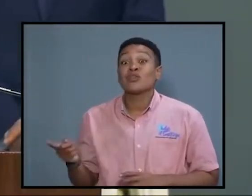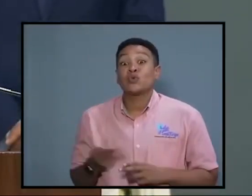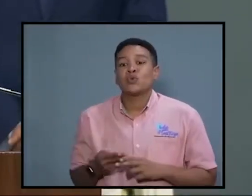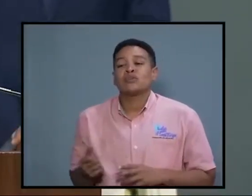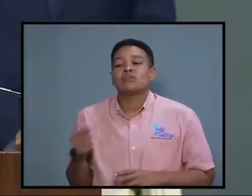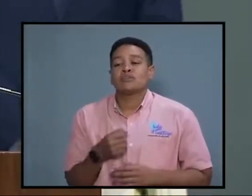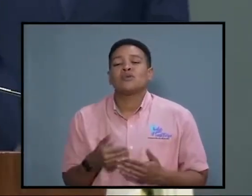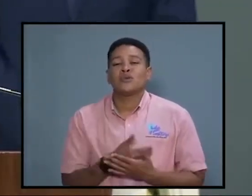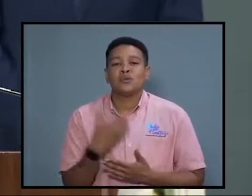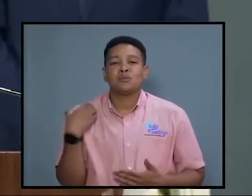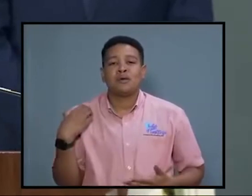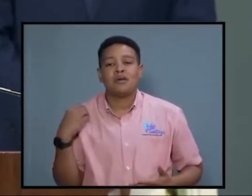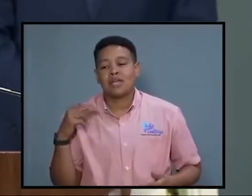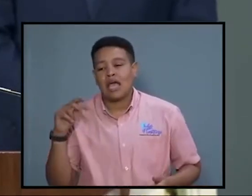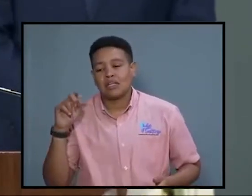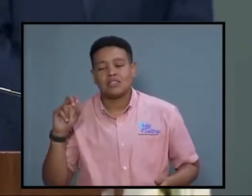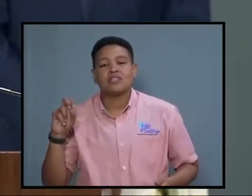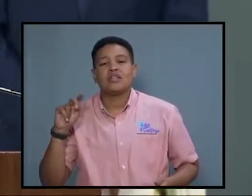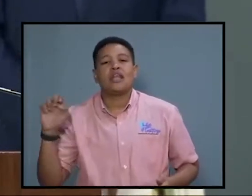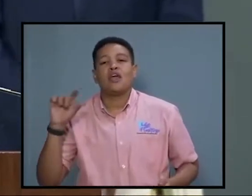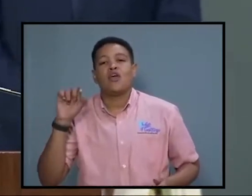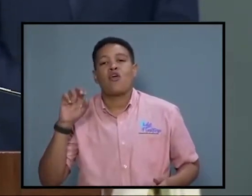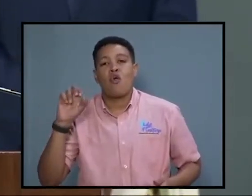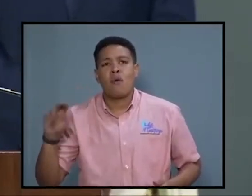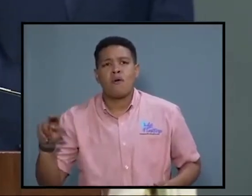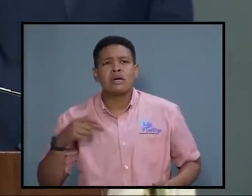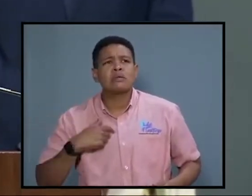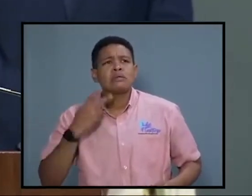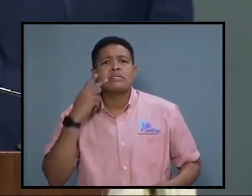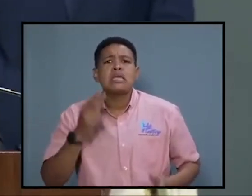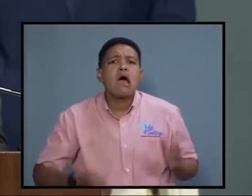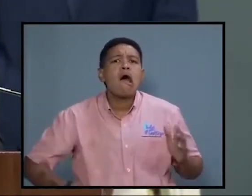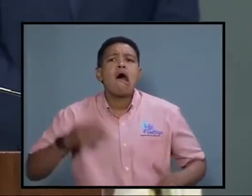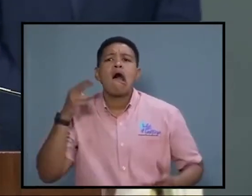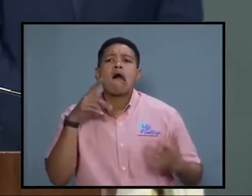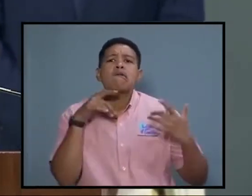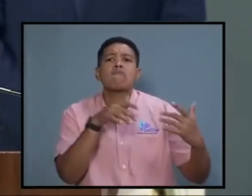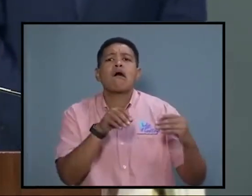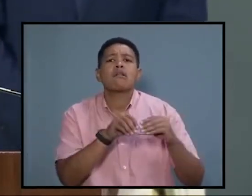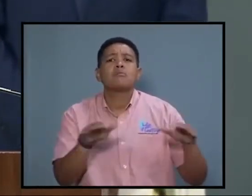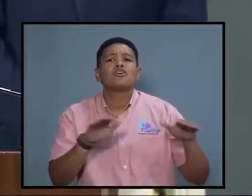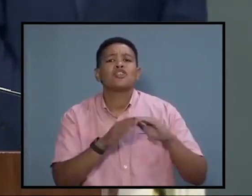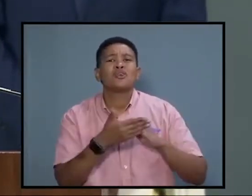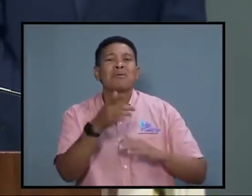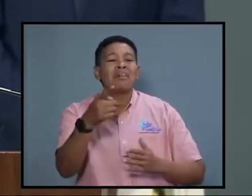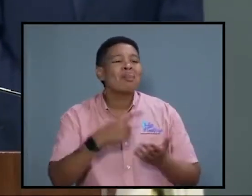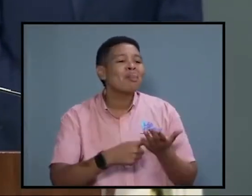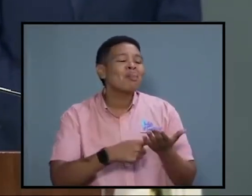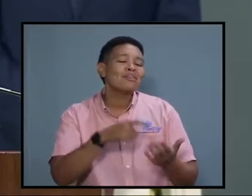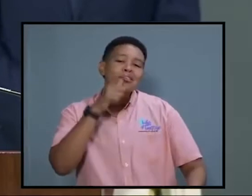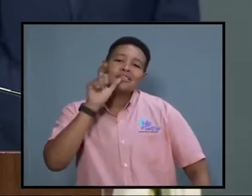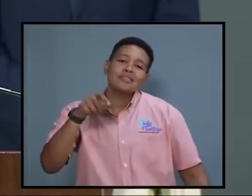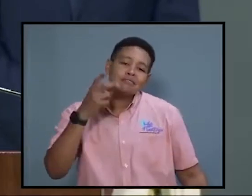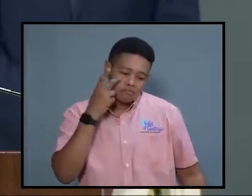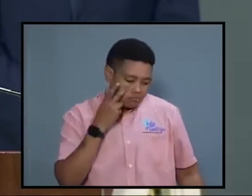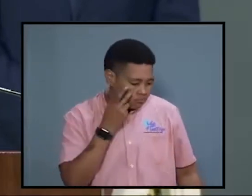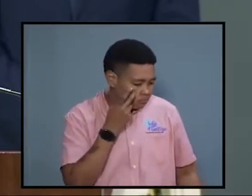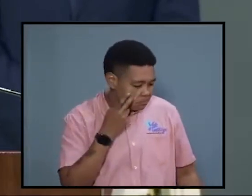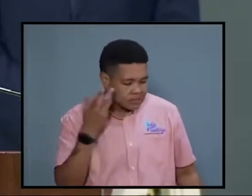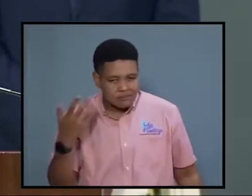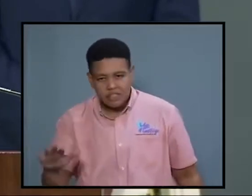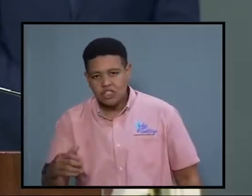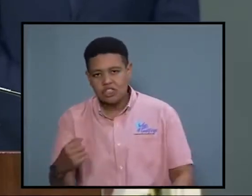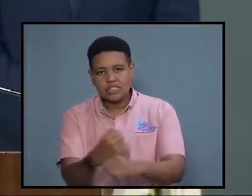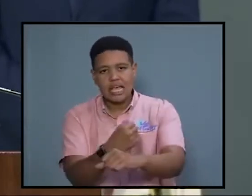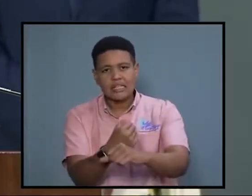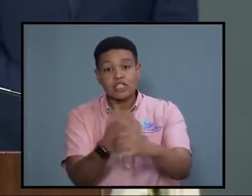abnormal levels of violence in particular of Jamaica is impatient of debate. Statistics